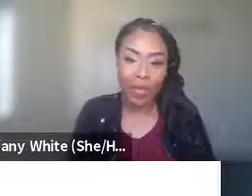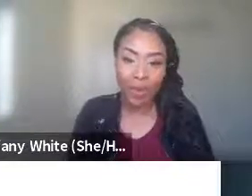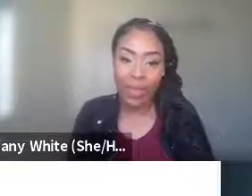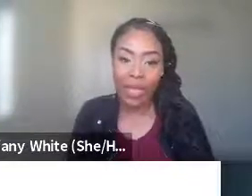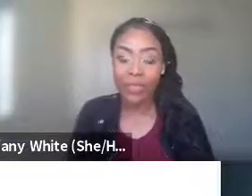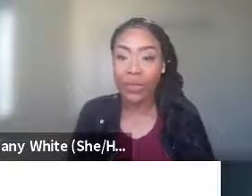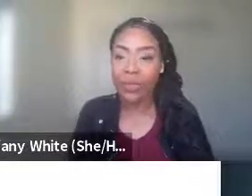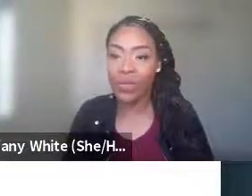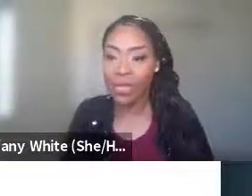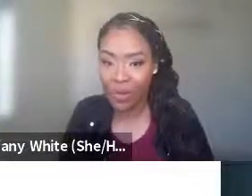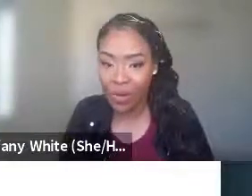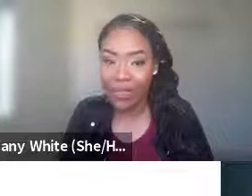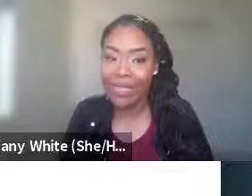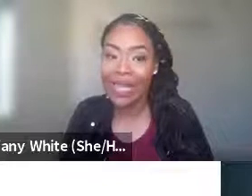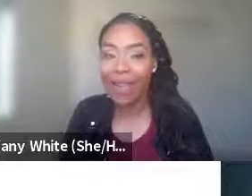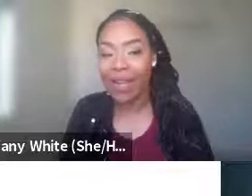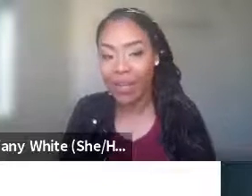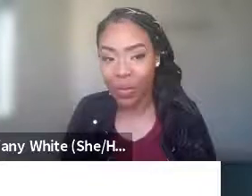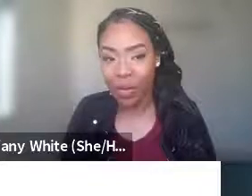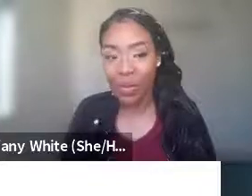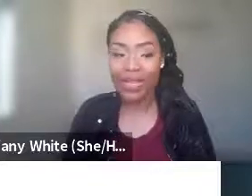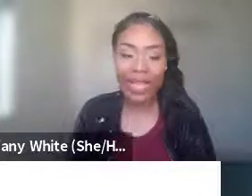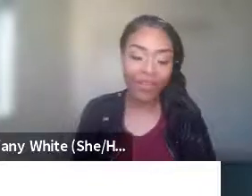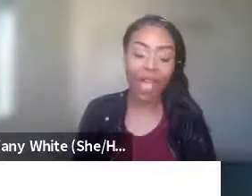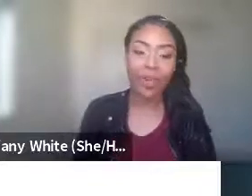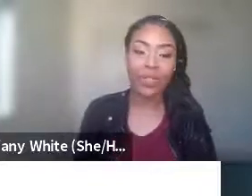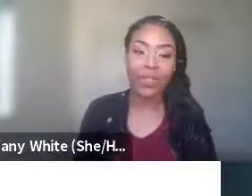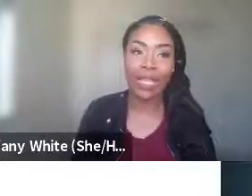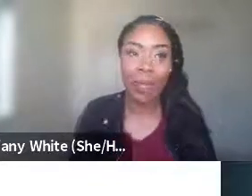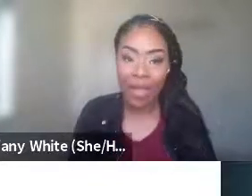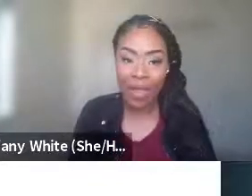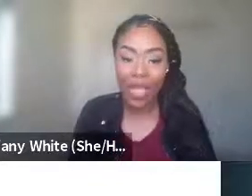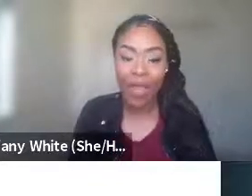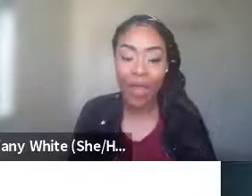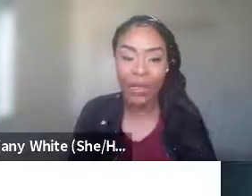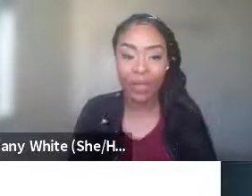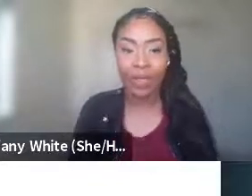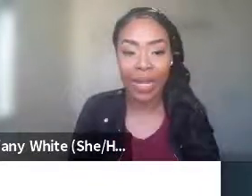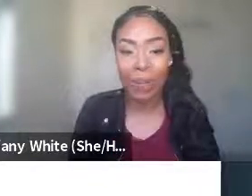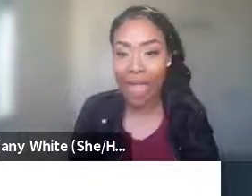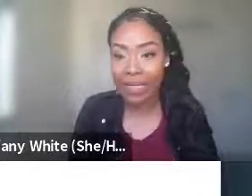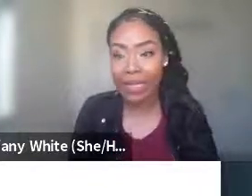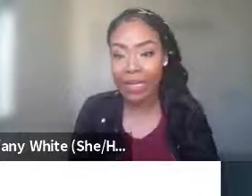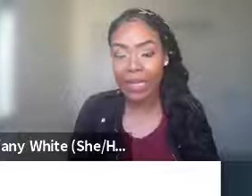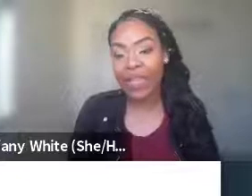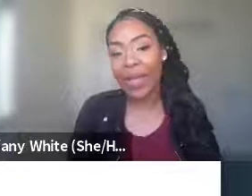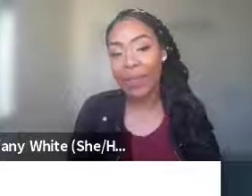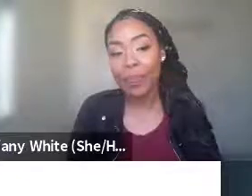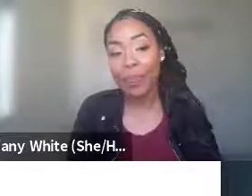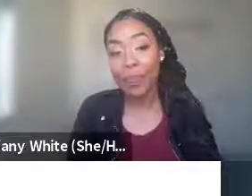community with delusional disorders or a psychotic disorder because they have not personally impact. They have not personally been impacted